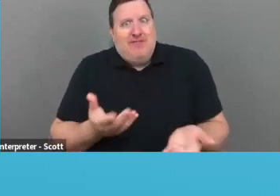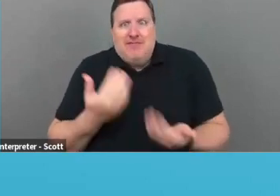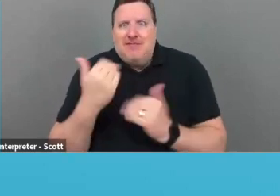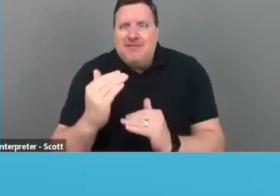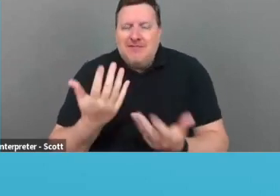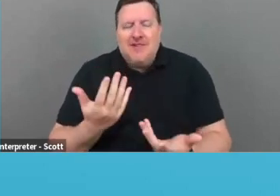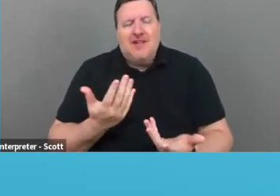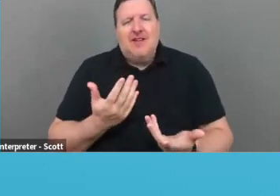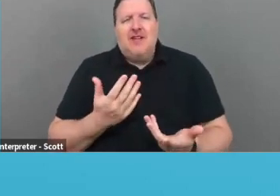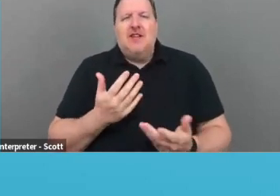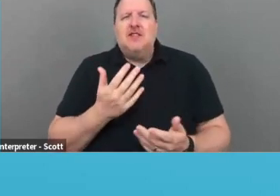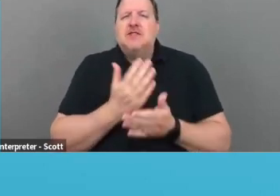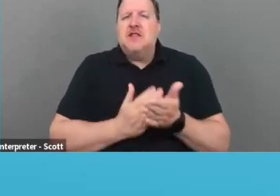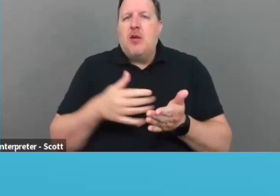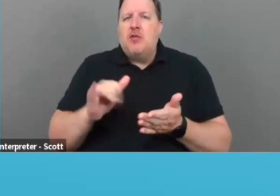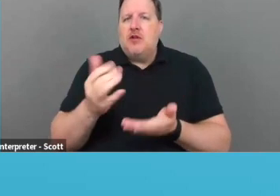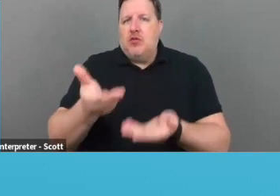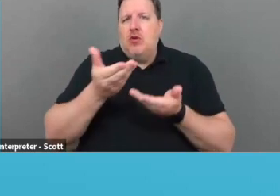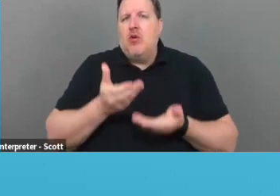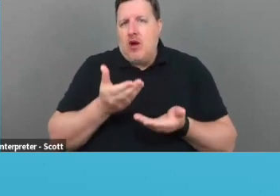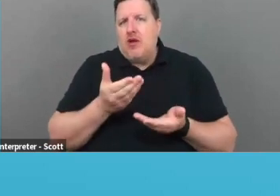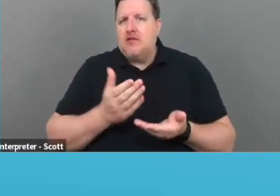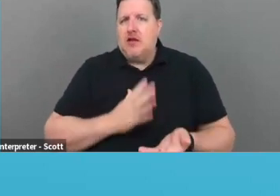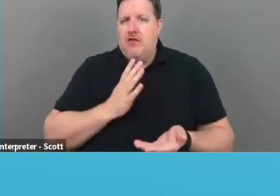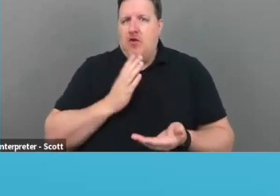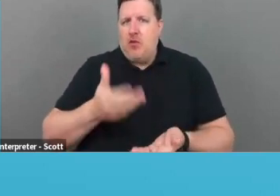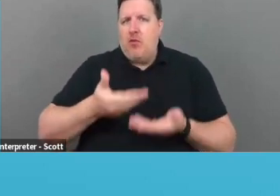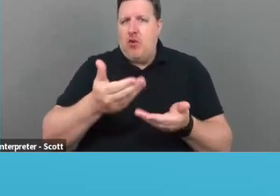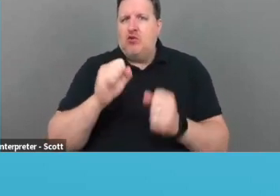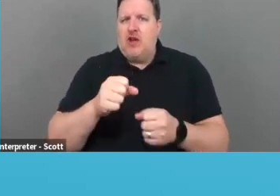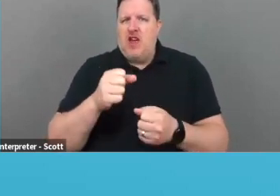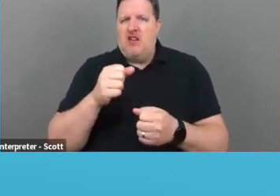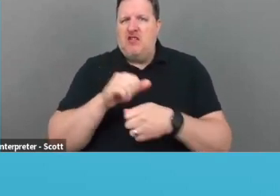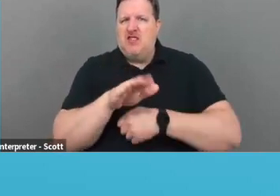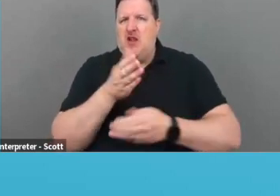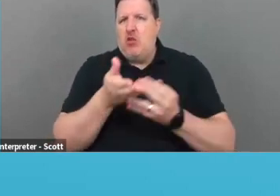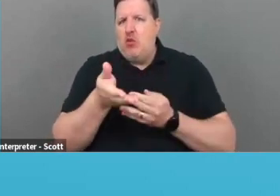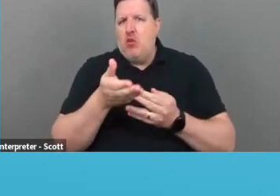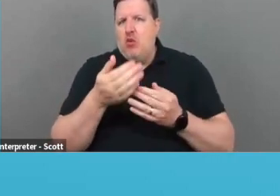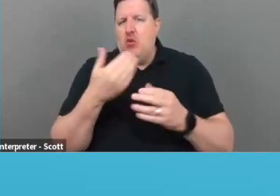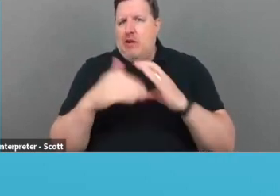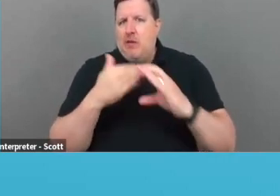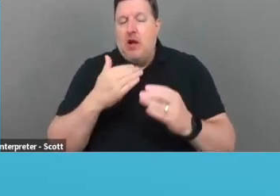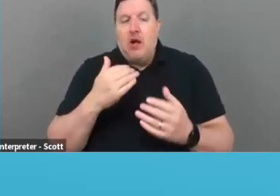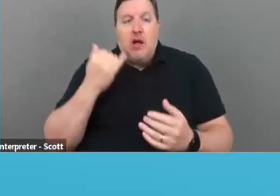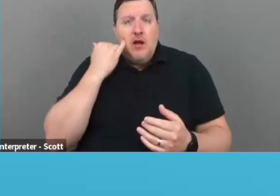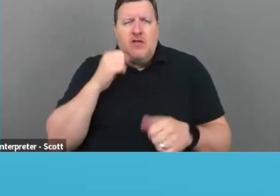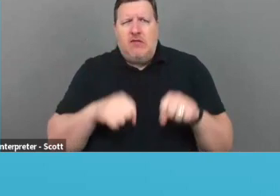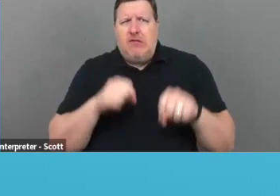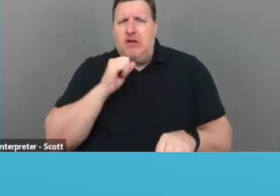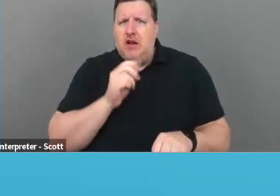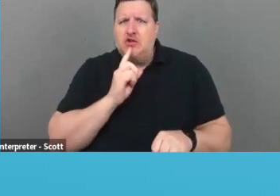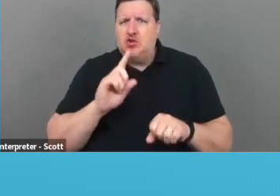request sort of a formal proposal that you can email in. If you don't know where to start in your